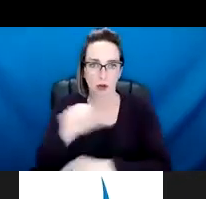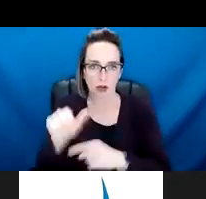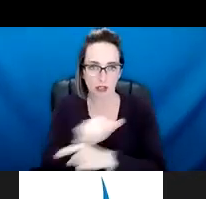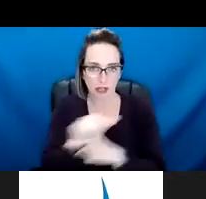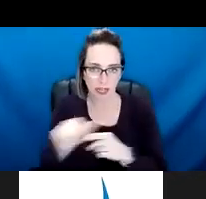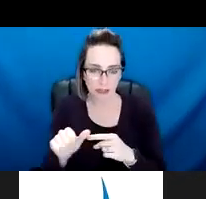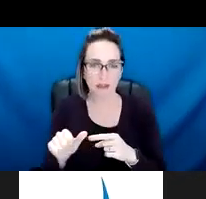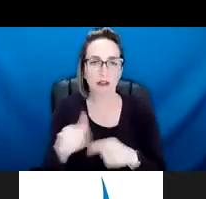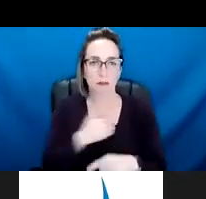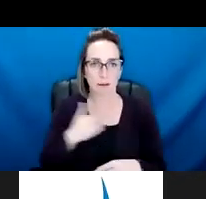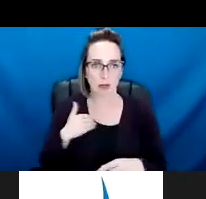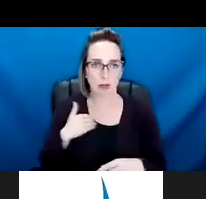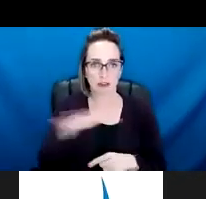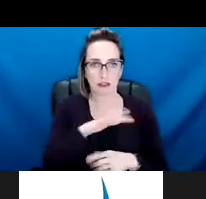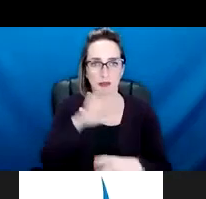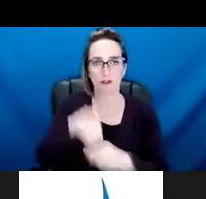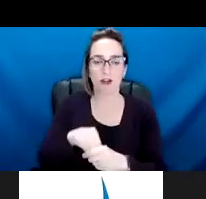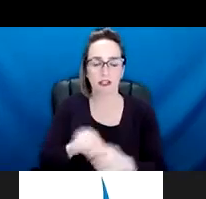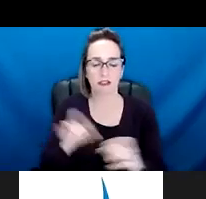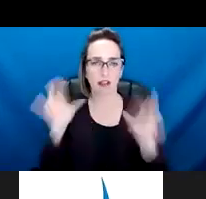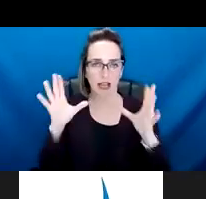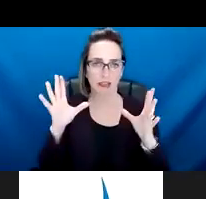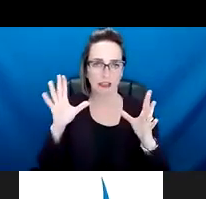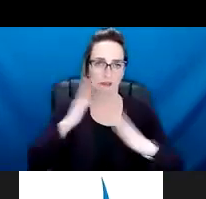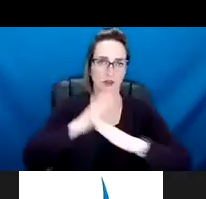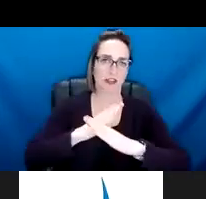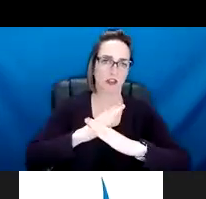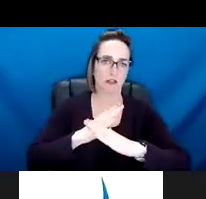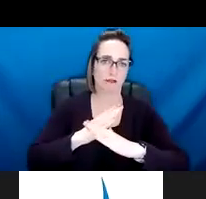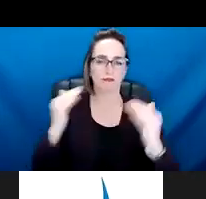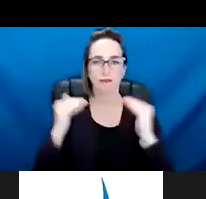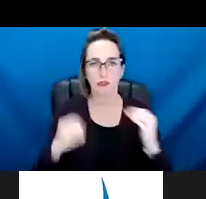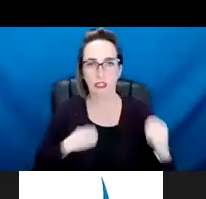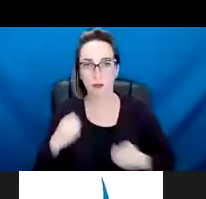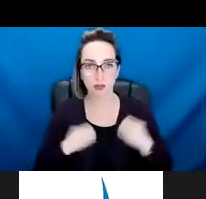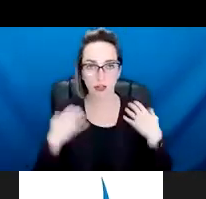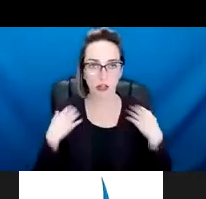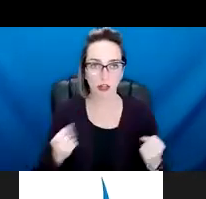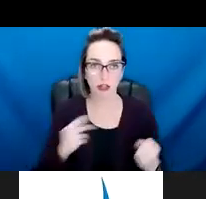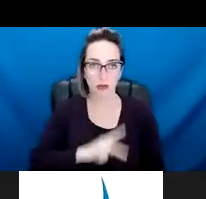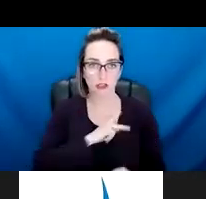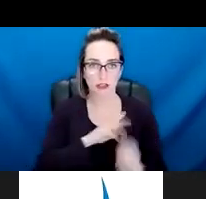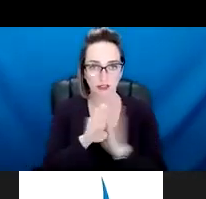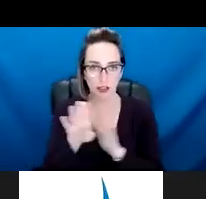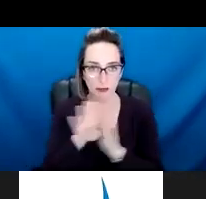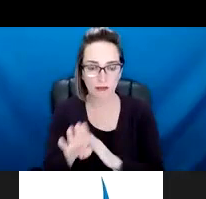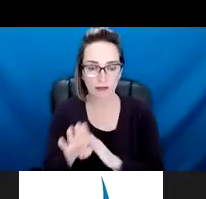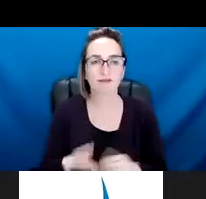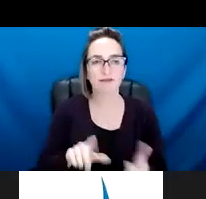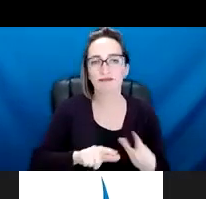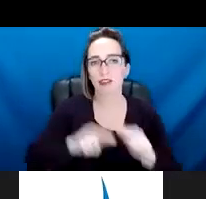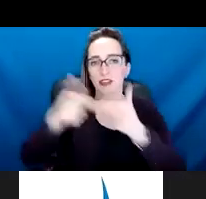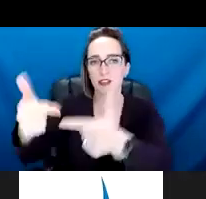to be engaged in violence prevention, uh, emotional health, and personal development. The next theme,